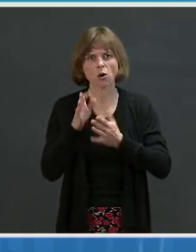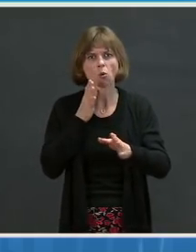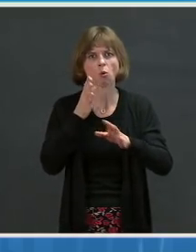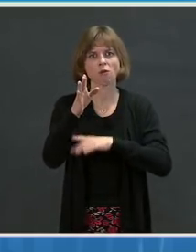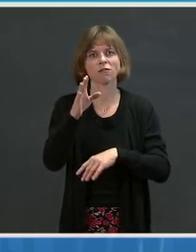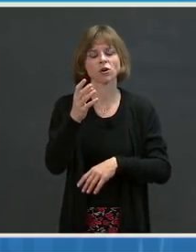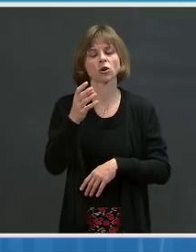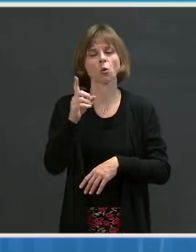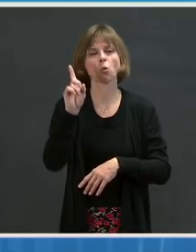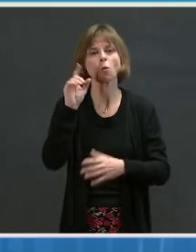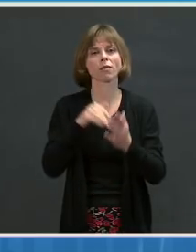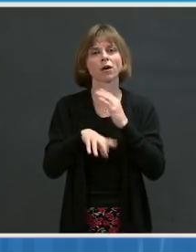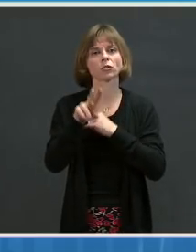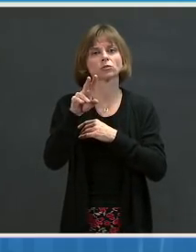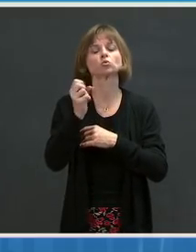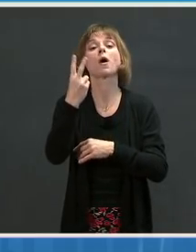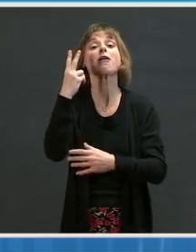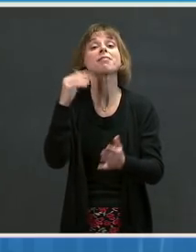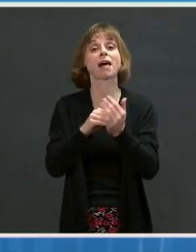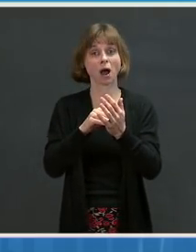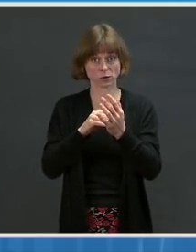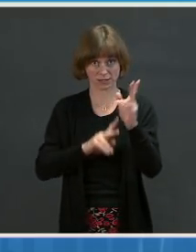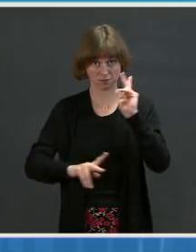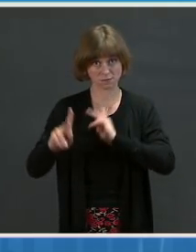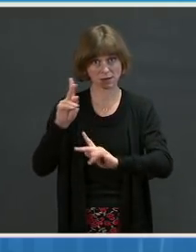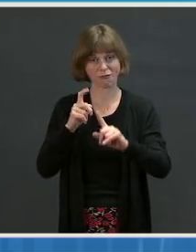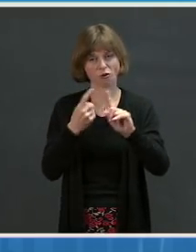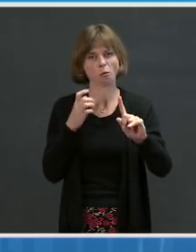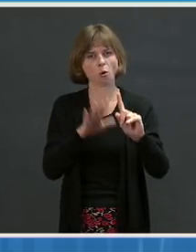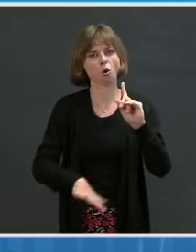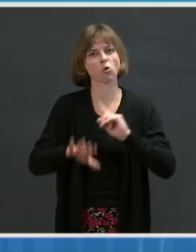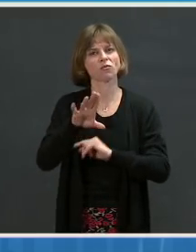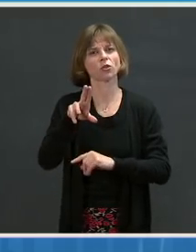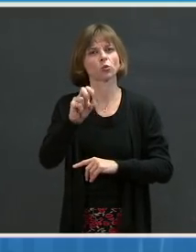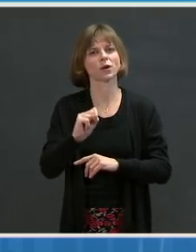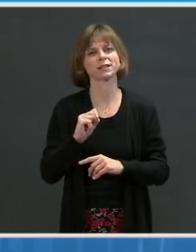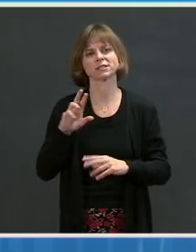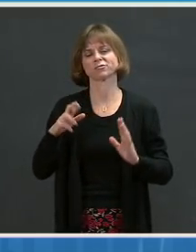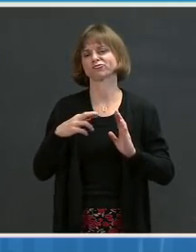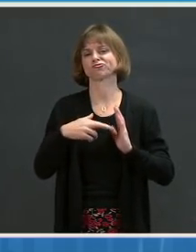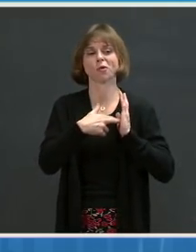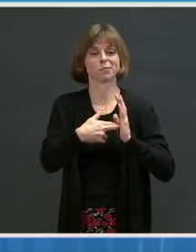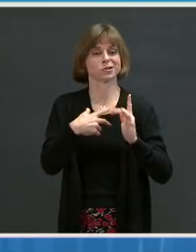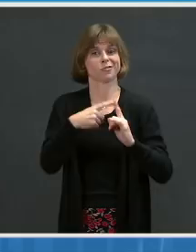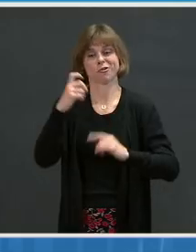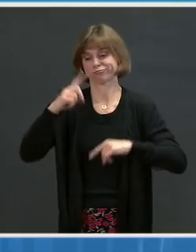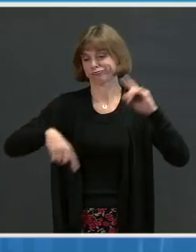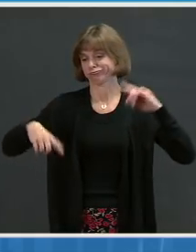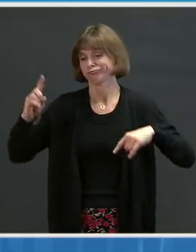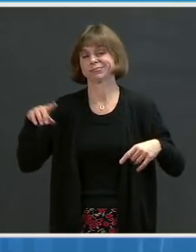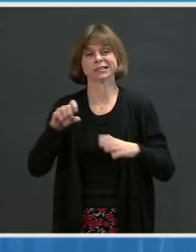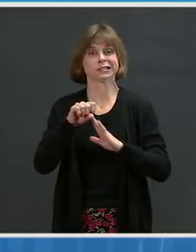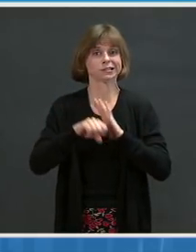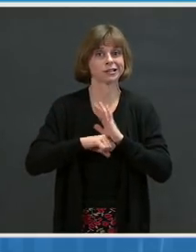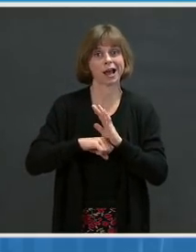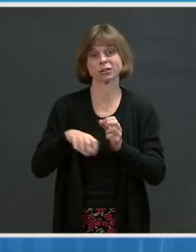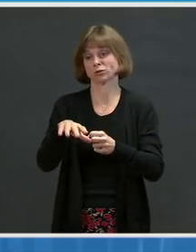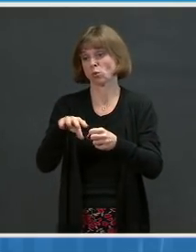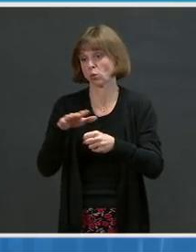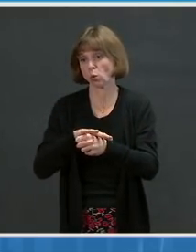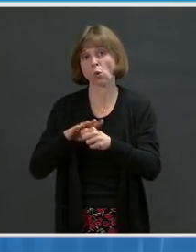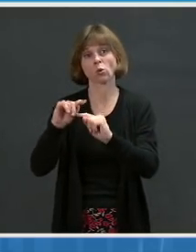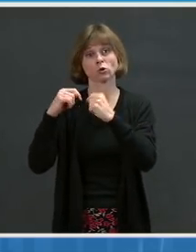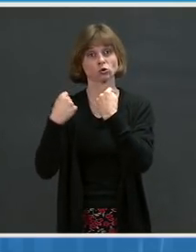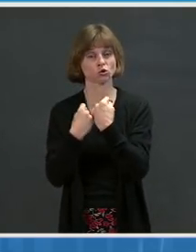participants from across the United States, representing state, tribe, local, and territorial governments, private sector